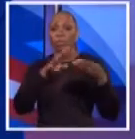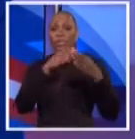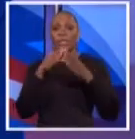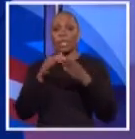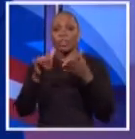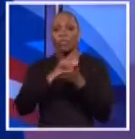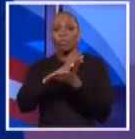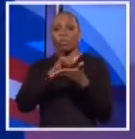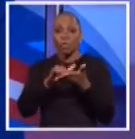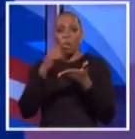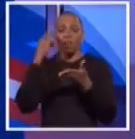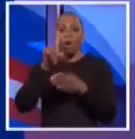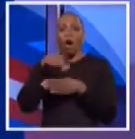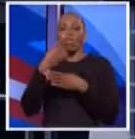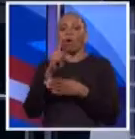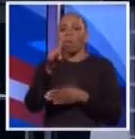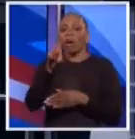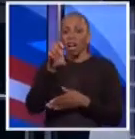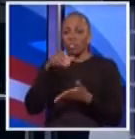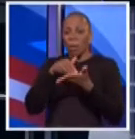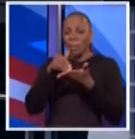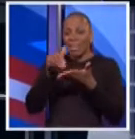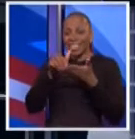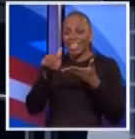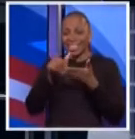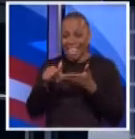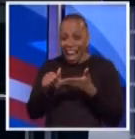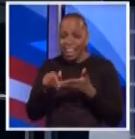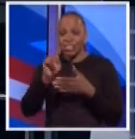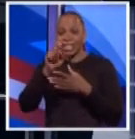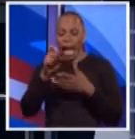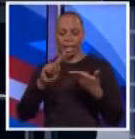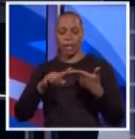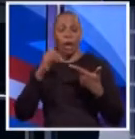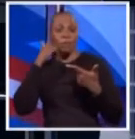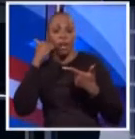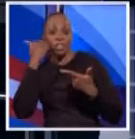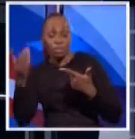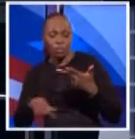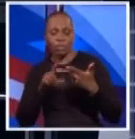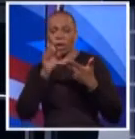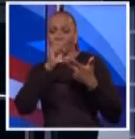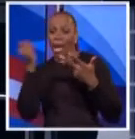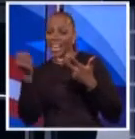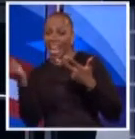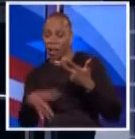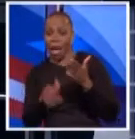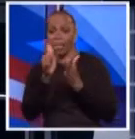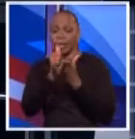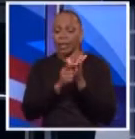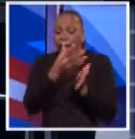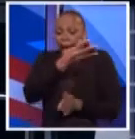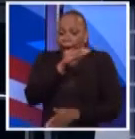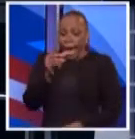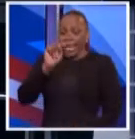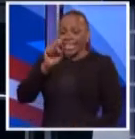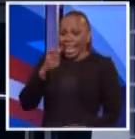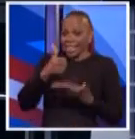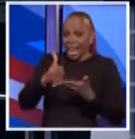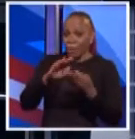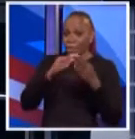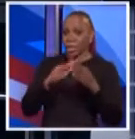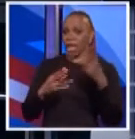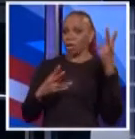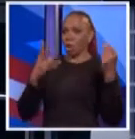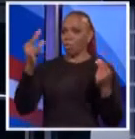says could raise a loan $400 million of taxes, prostitution and gambling be legalized and taxed to help our city coffee? No and no.